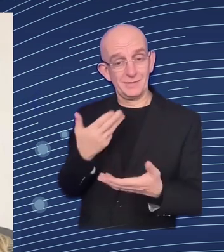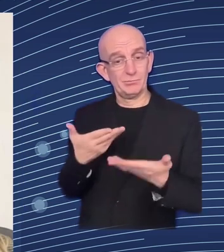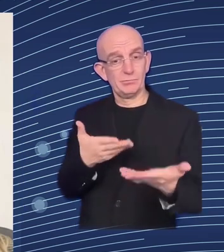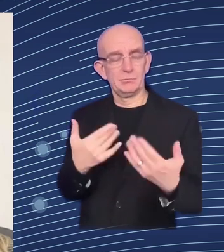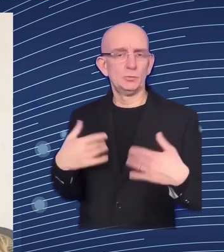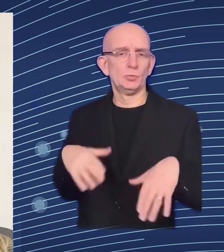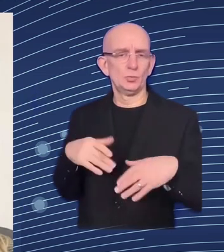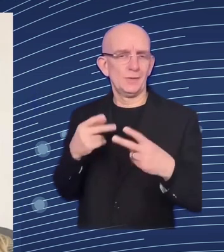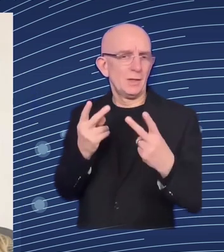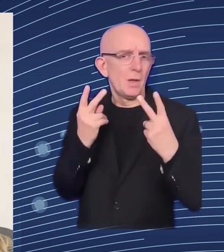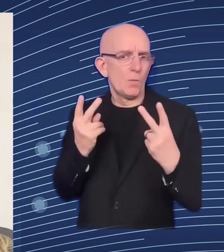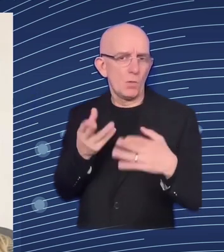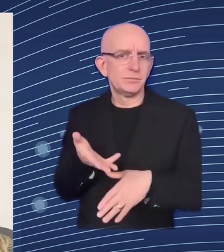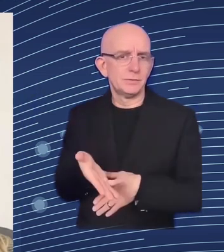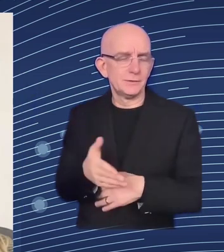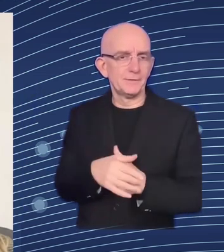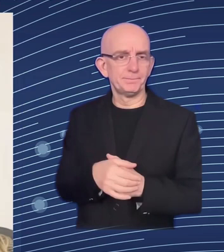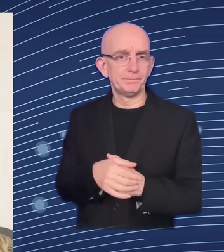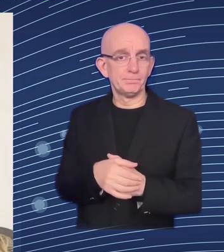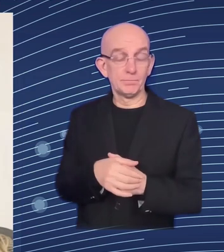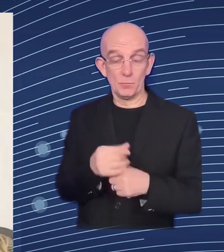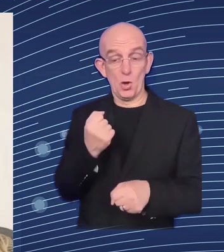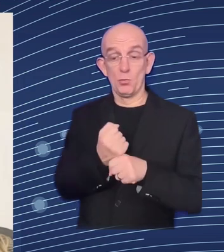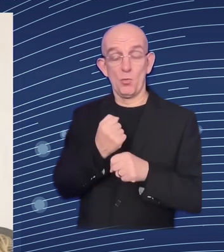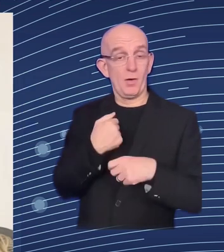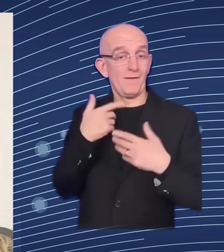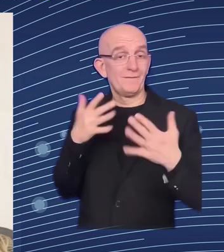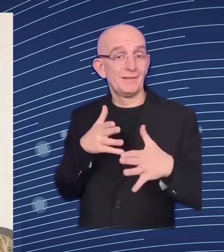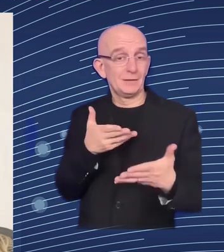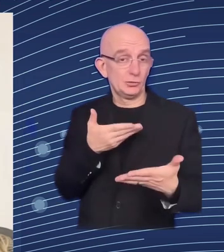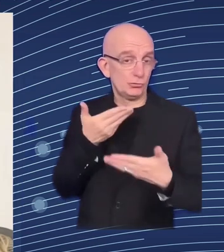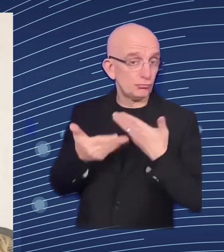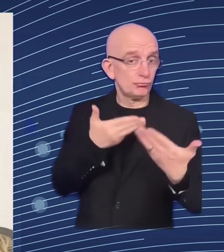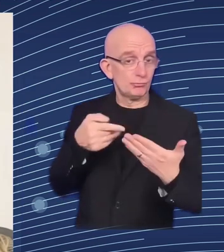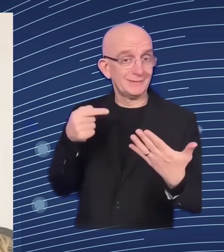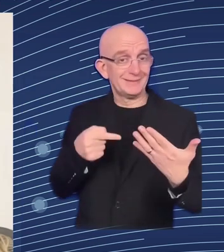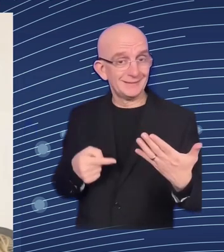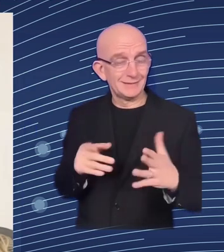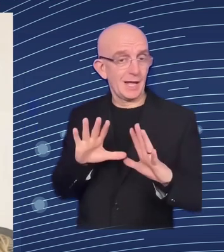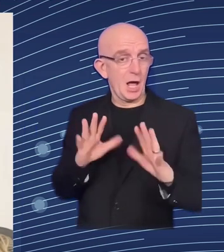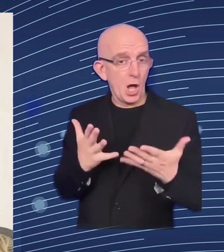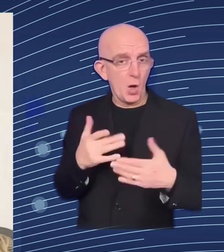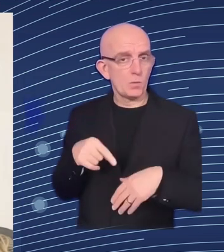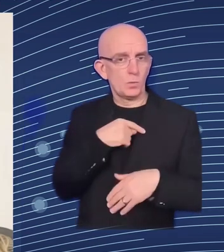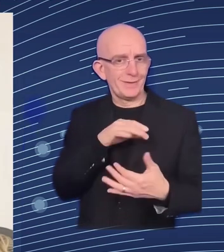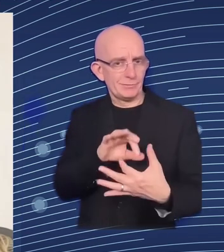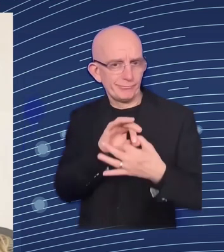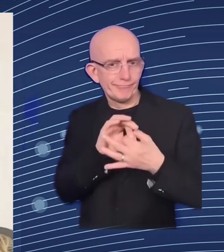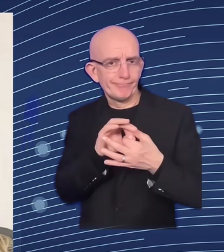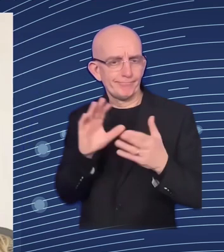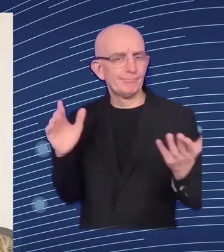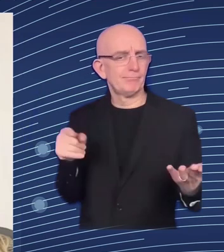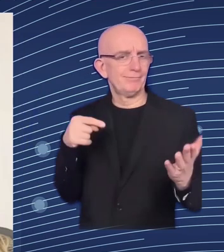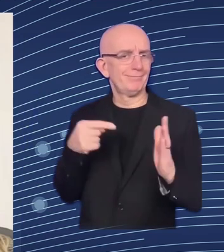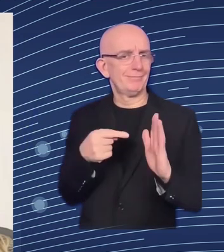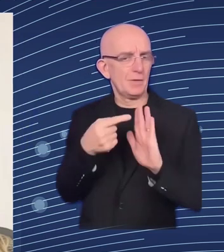requires support from from donors but we're we're we're incredibly grateful for that the very strong partnership that that we have um